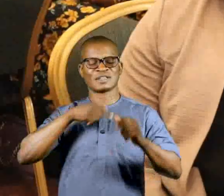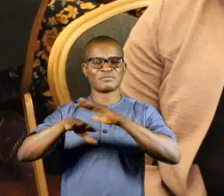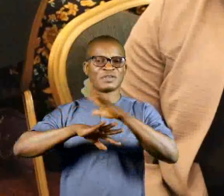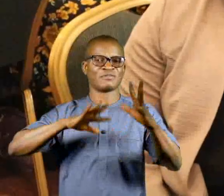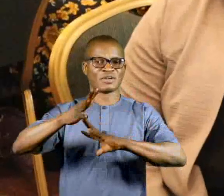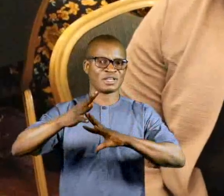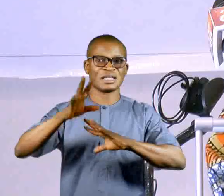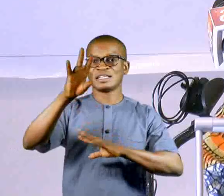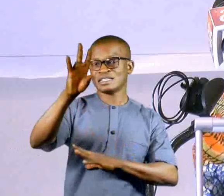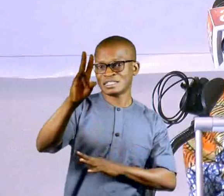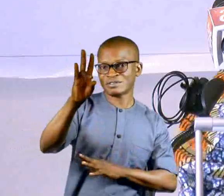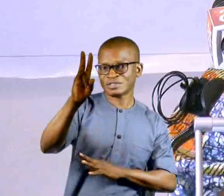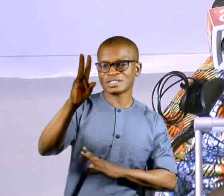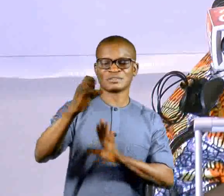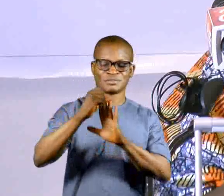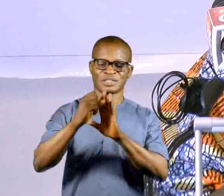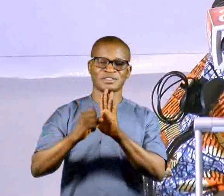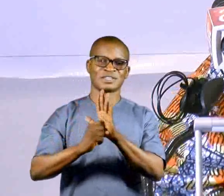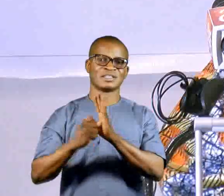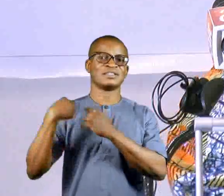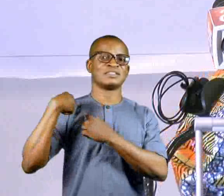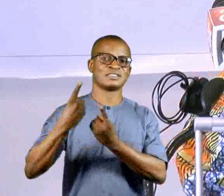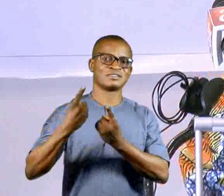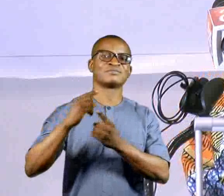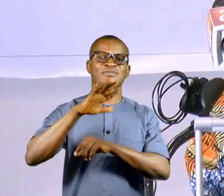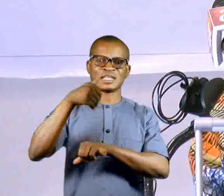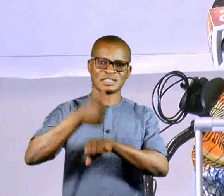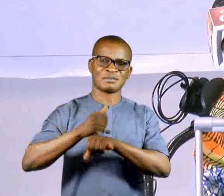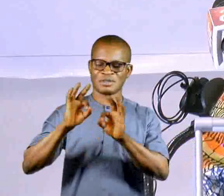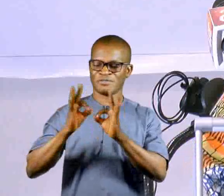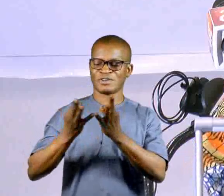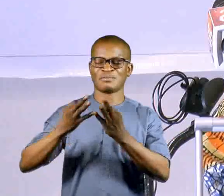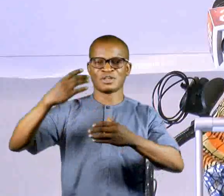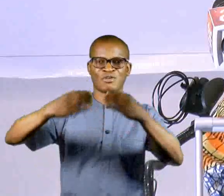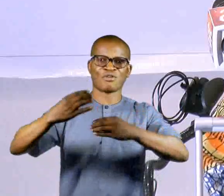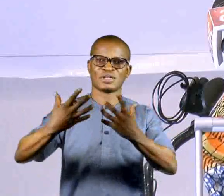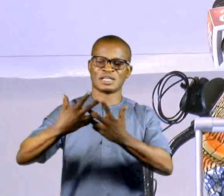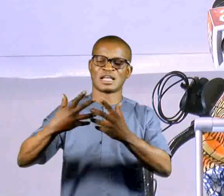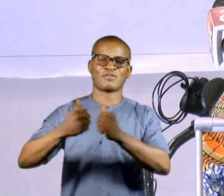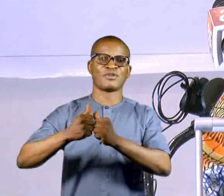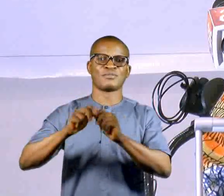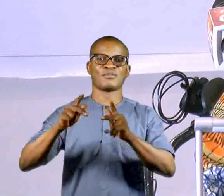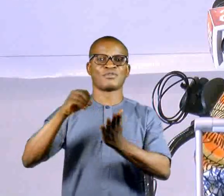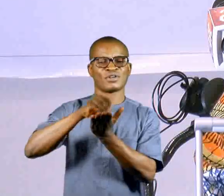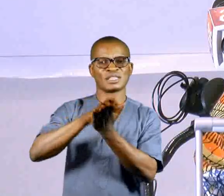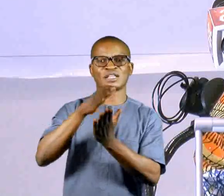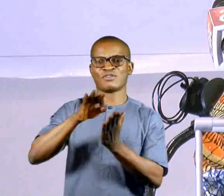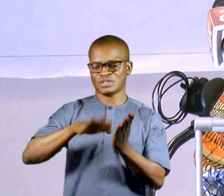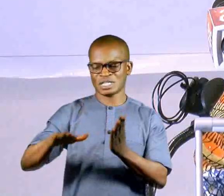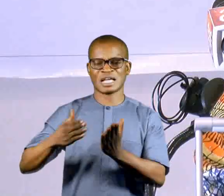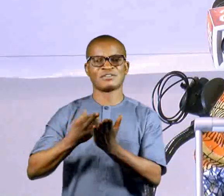So the state have since established the Family Court in line with the provisions of the Child's Rights Act